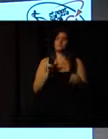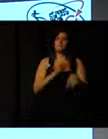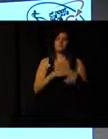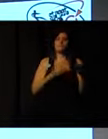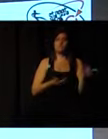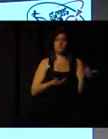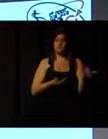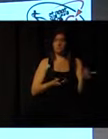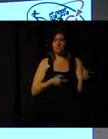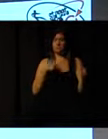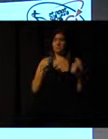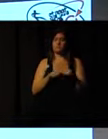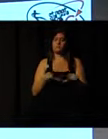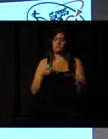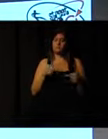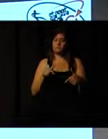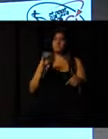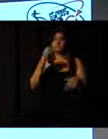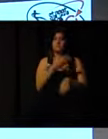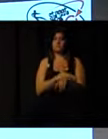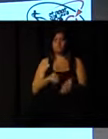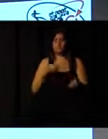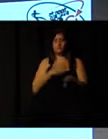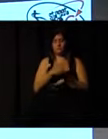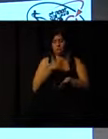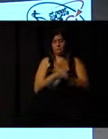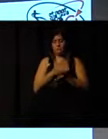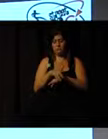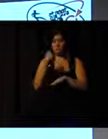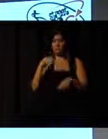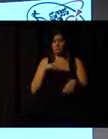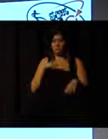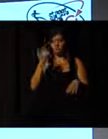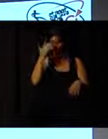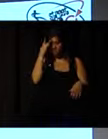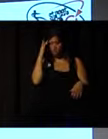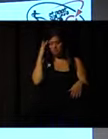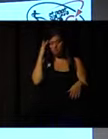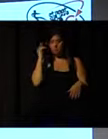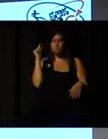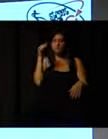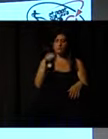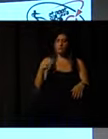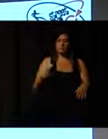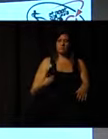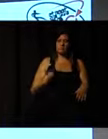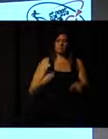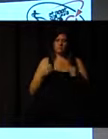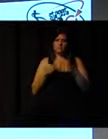a leader or a helper. So having somewhere where they want to go and do that work is vital.